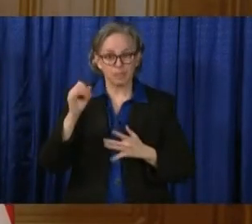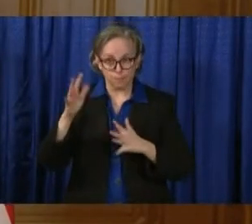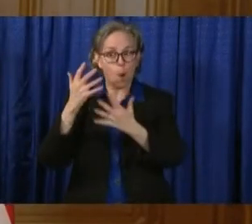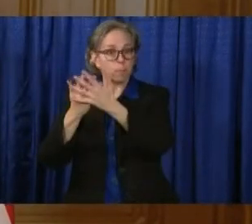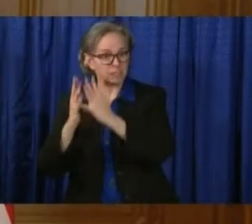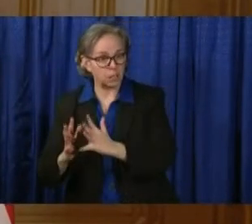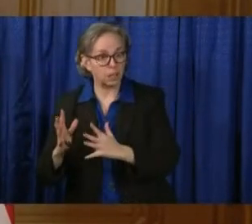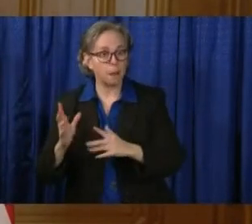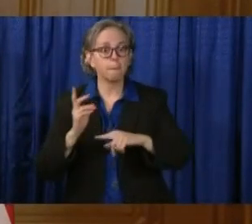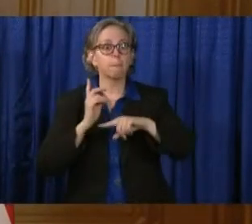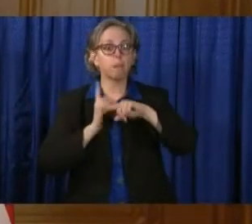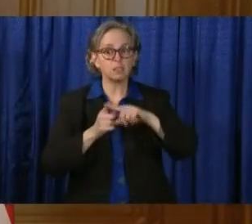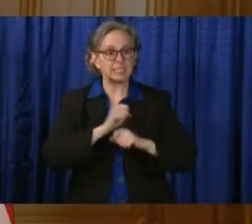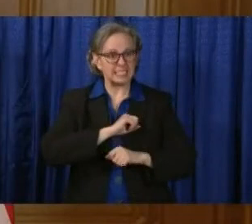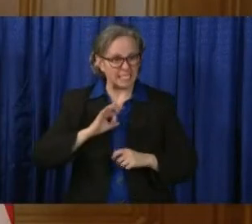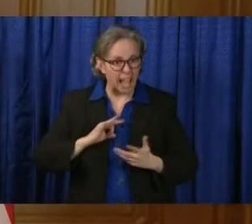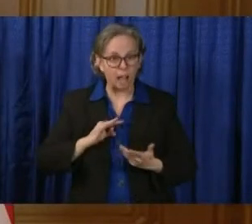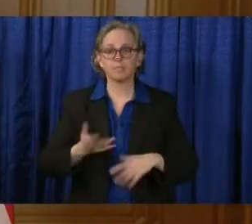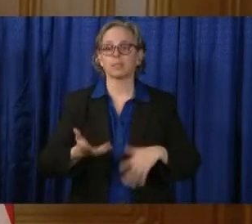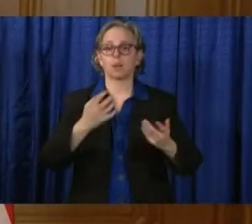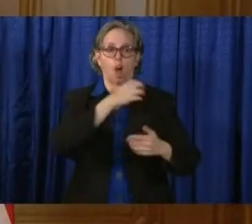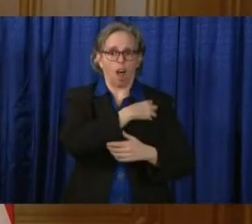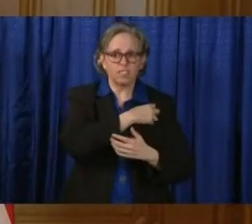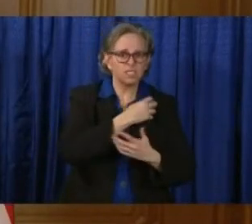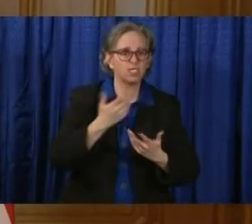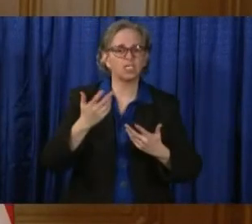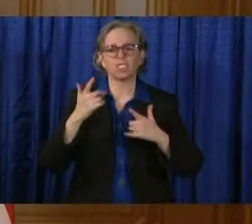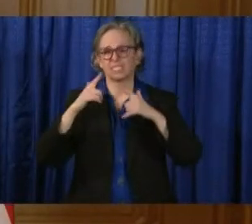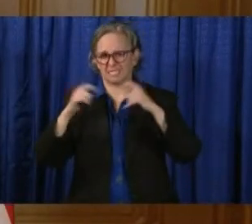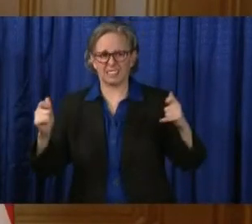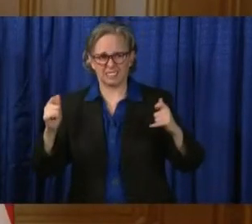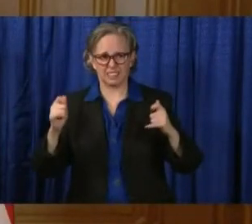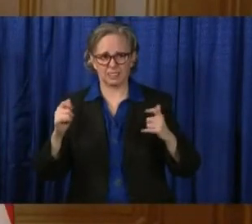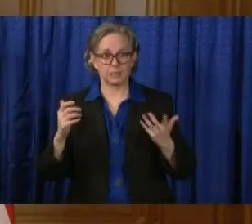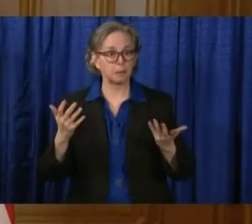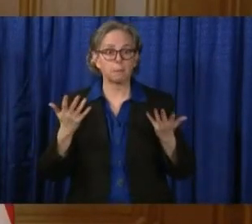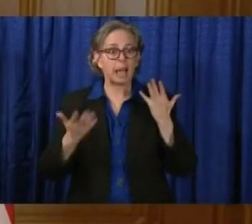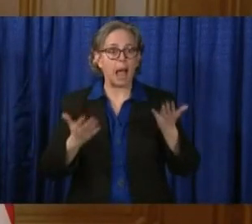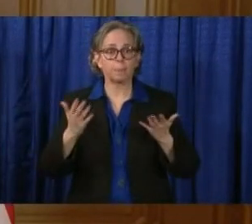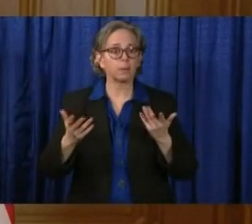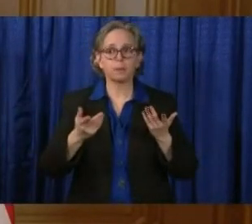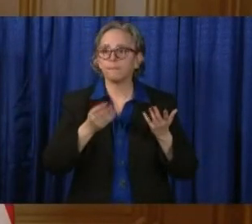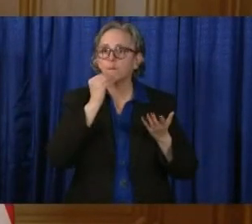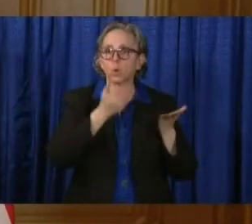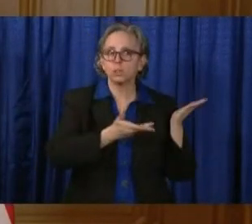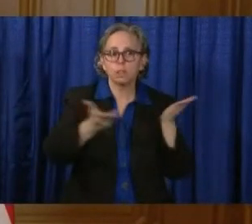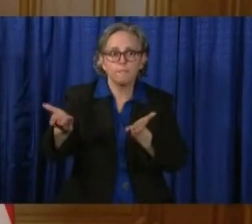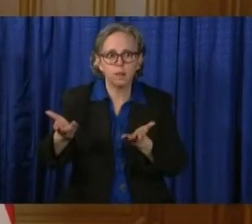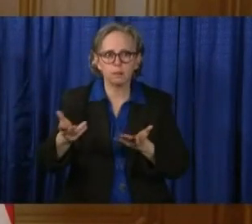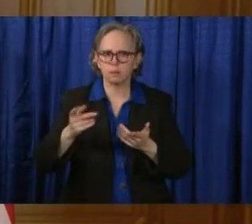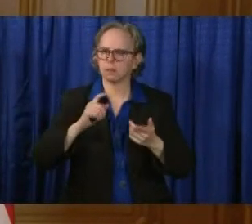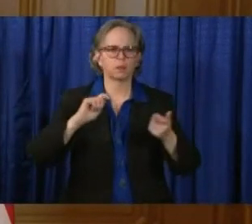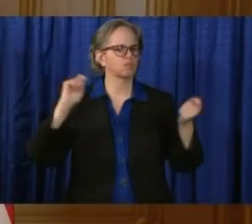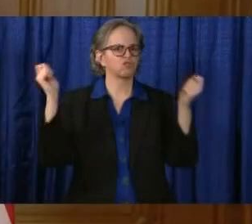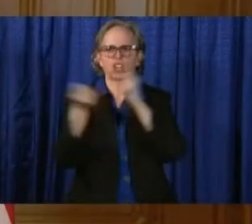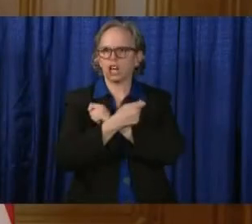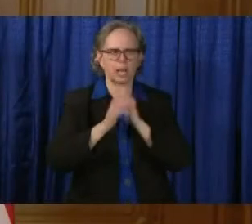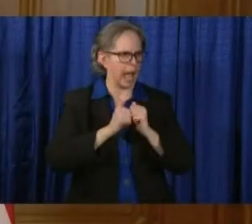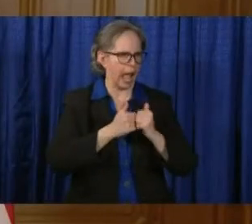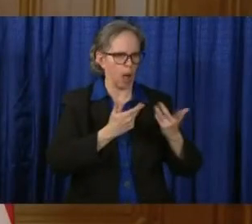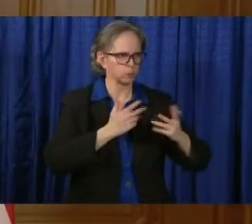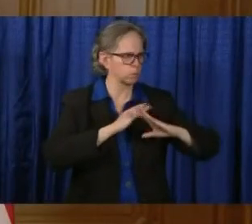prison. And even in the serving of meals, she has changed how they are serving those meals